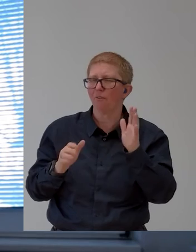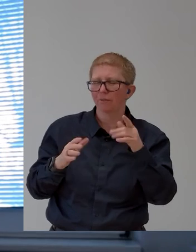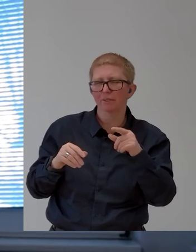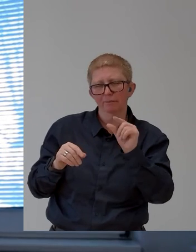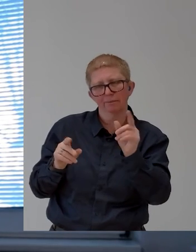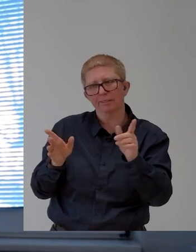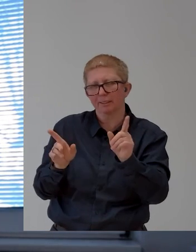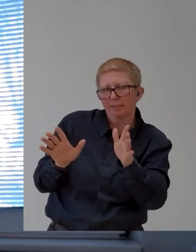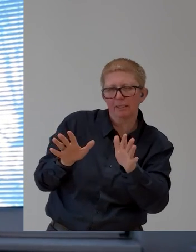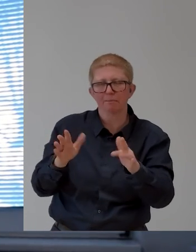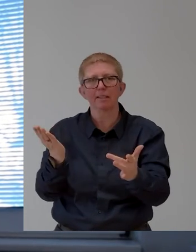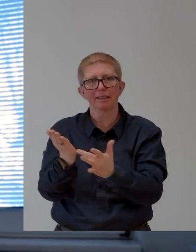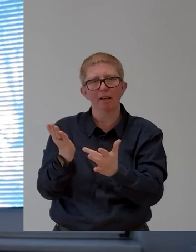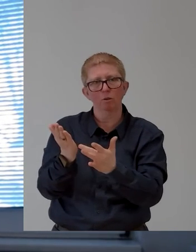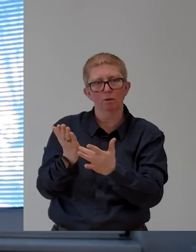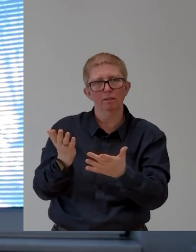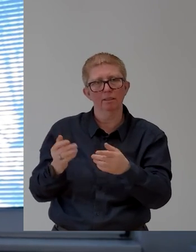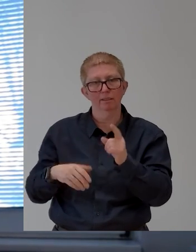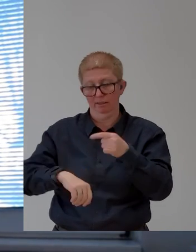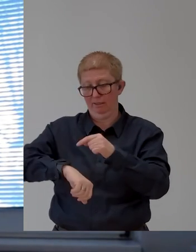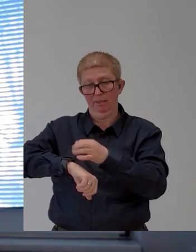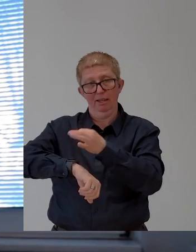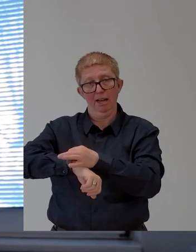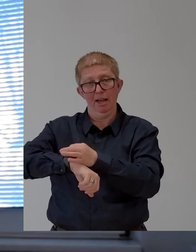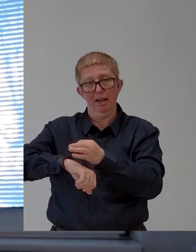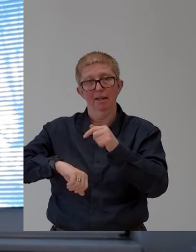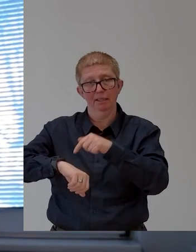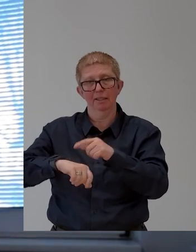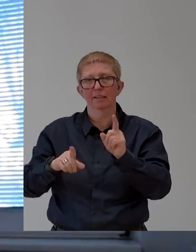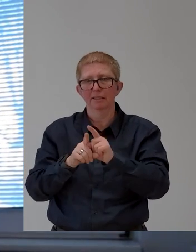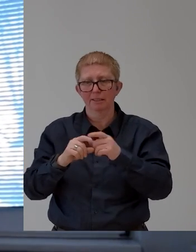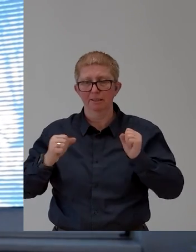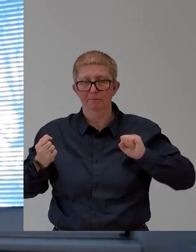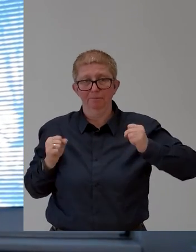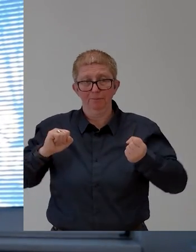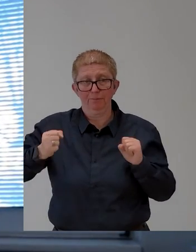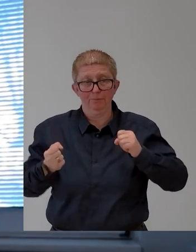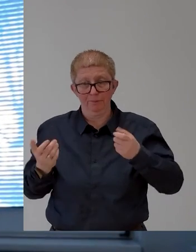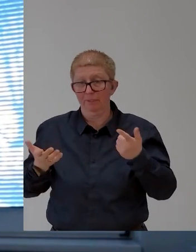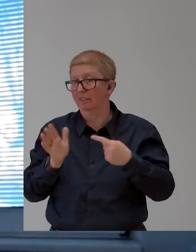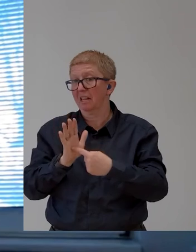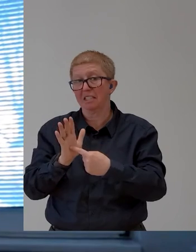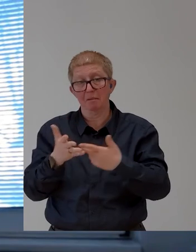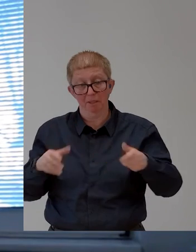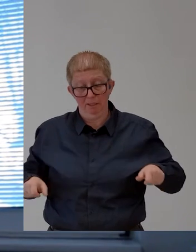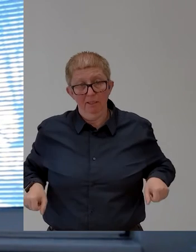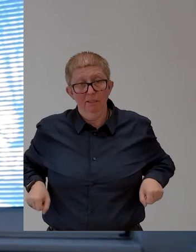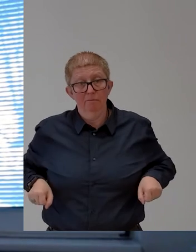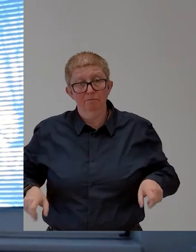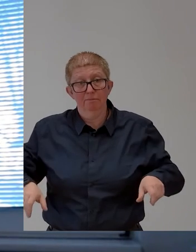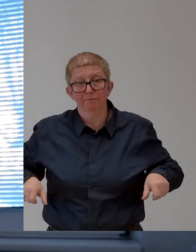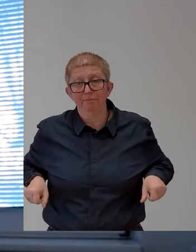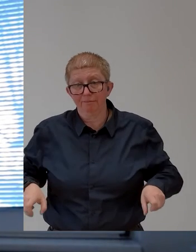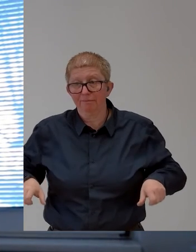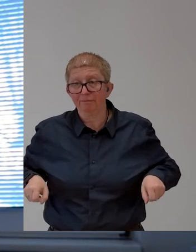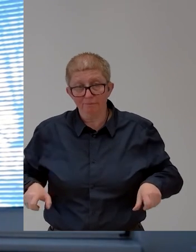Watch, not only when you're walking, not only counts the steps, but actually counts your wheelchair movements and can count the meters that you do